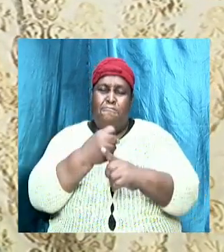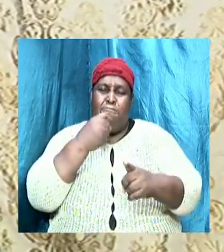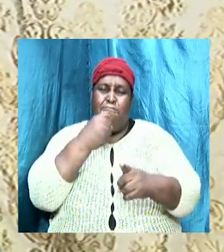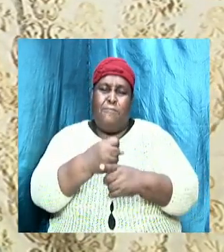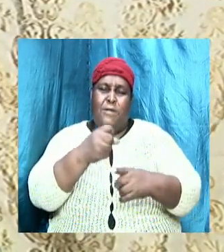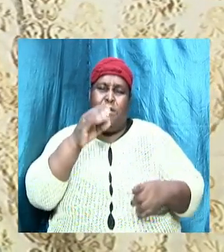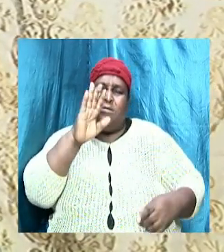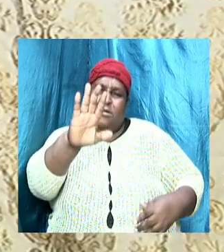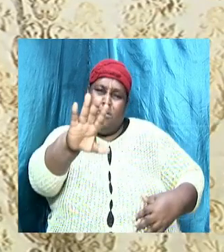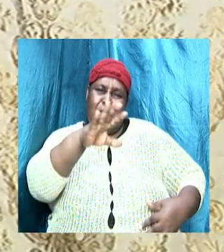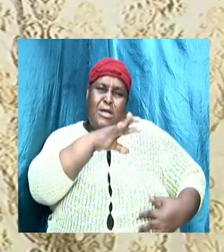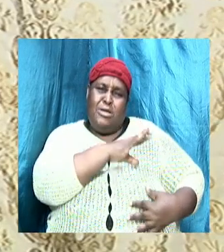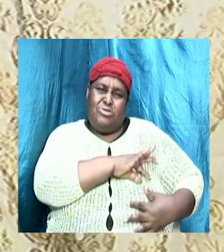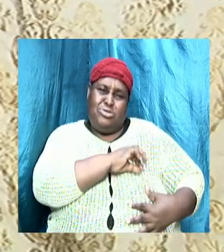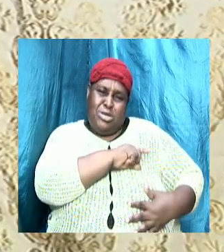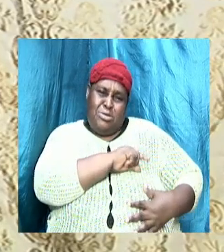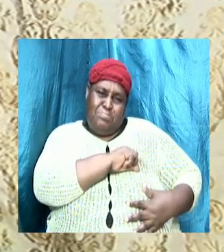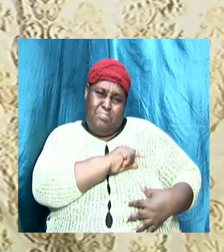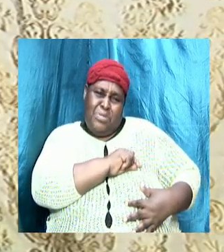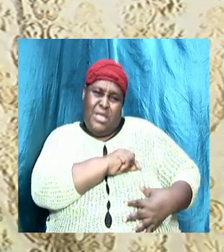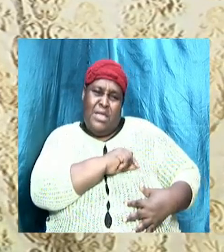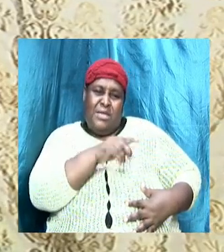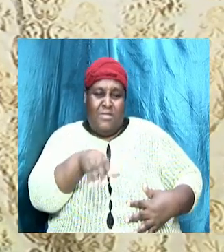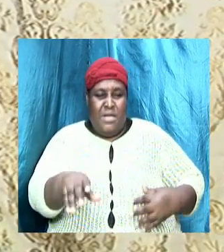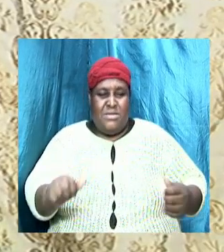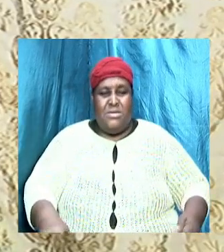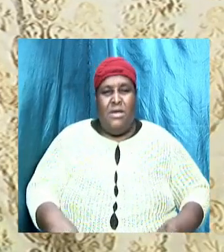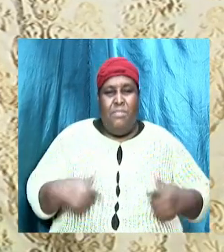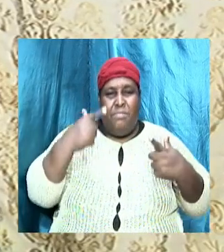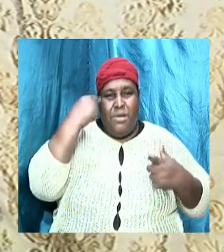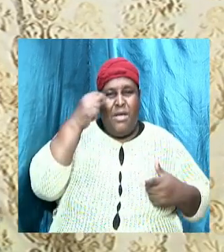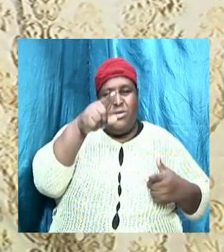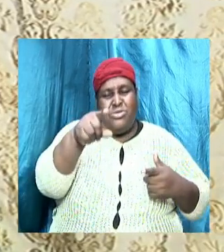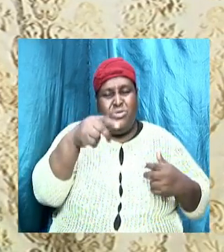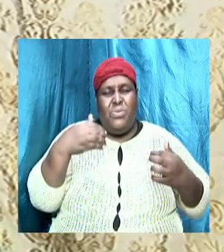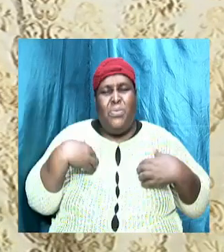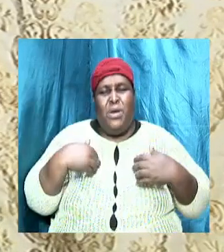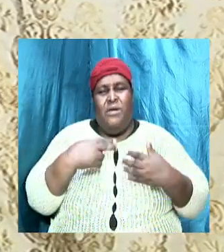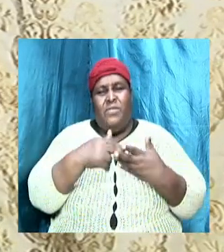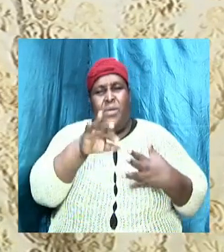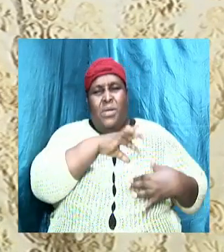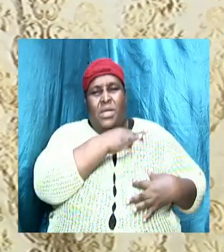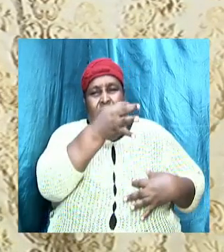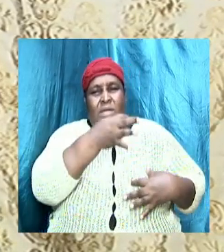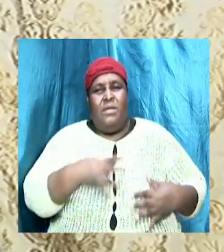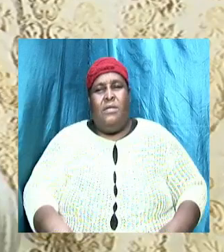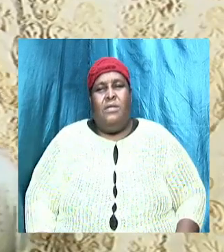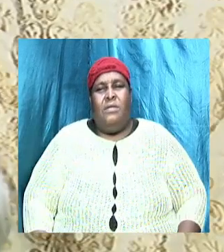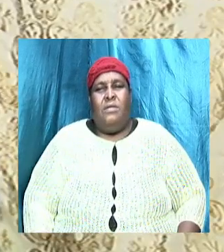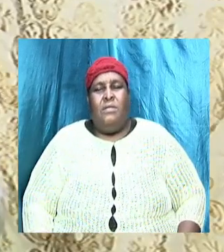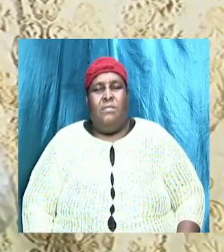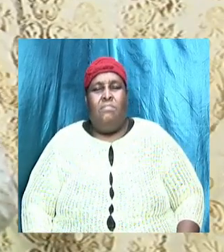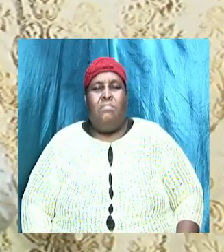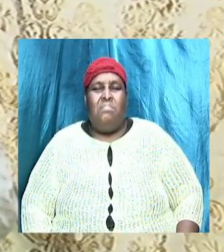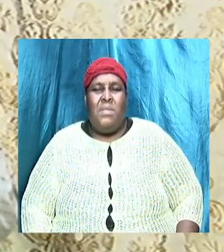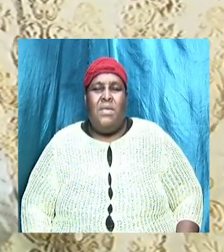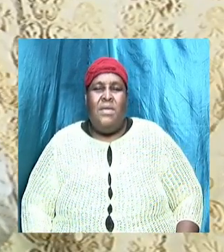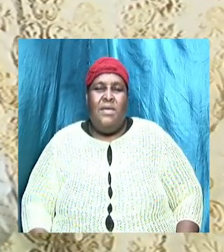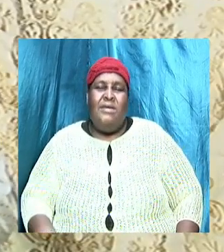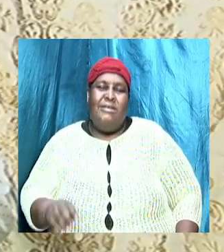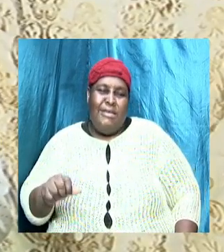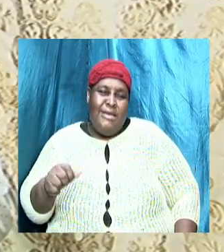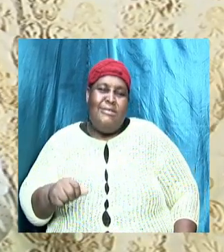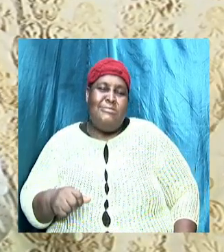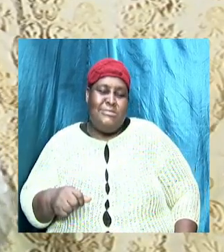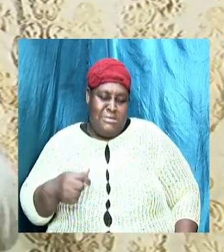that is alive, because you have the Holy Ghost, you have to be fighting your conscience, and say, here, yeah man, I look proper in